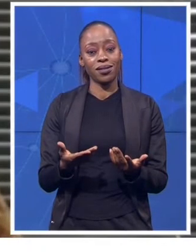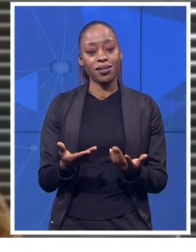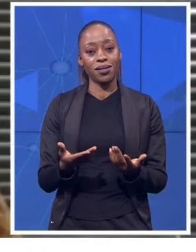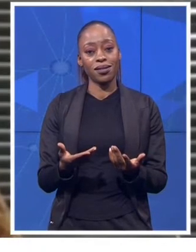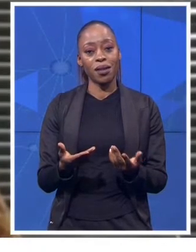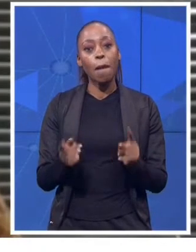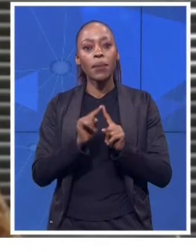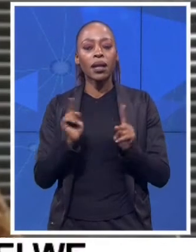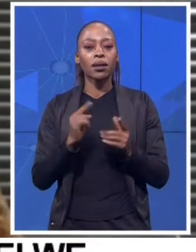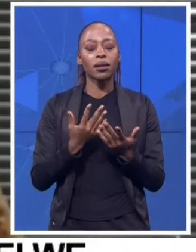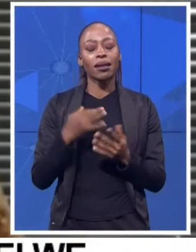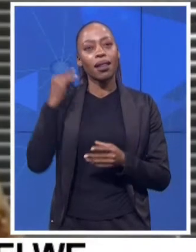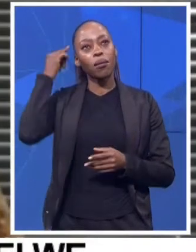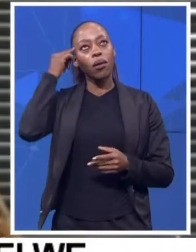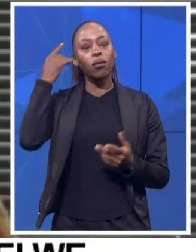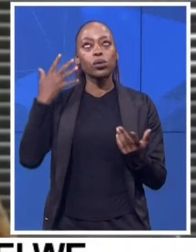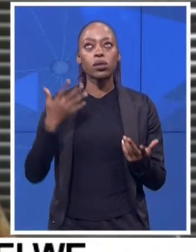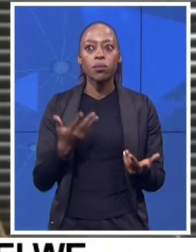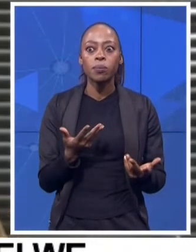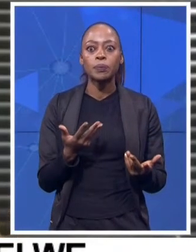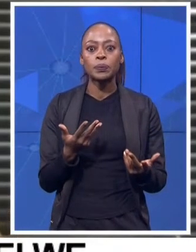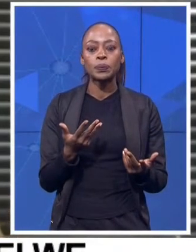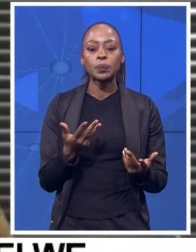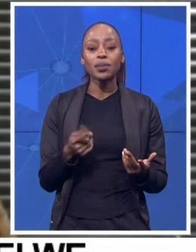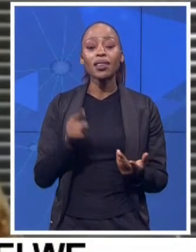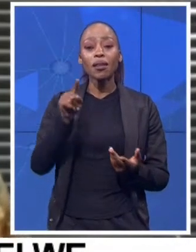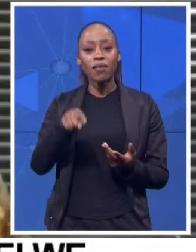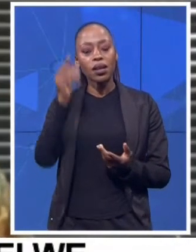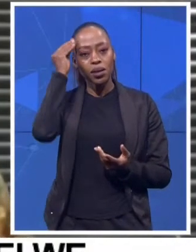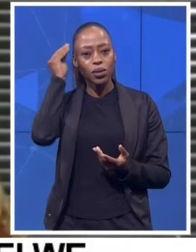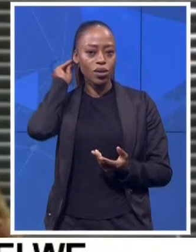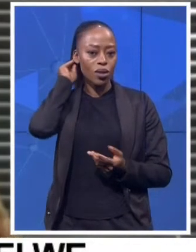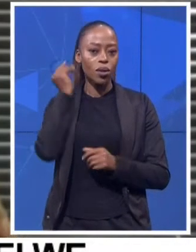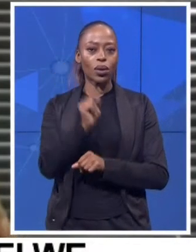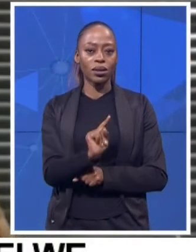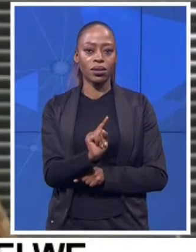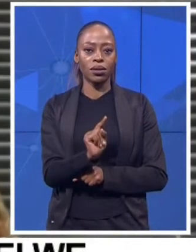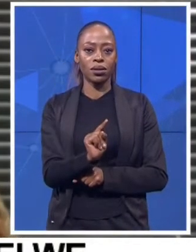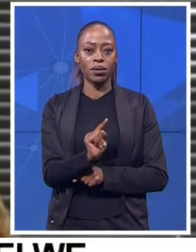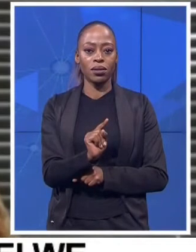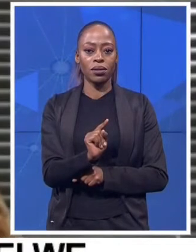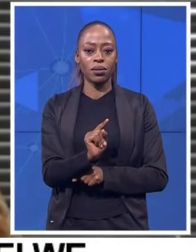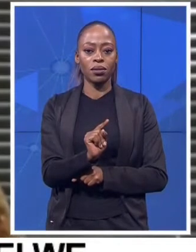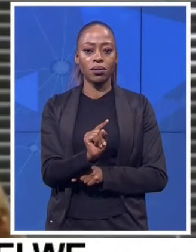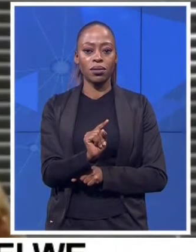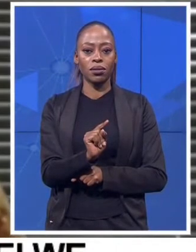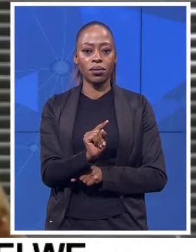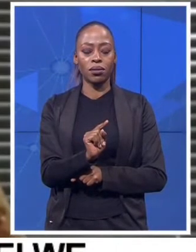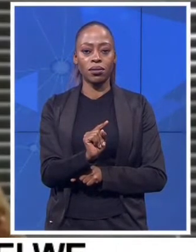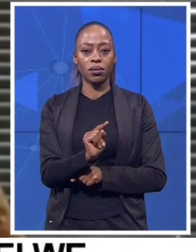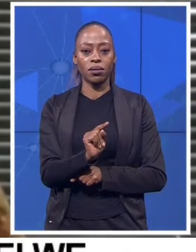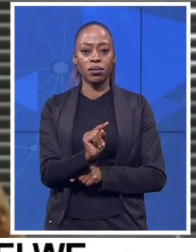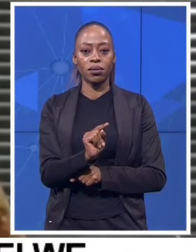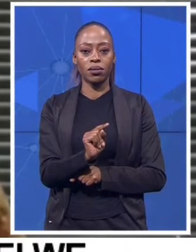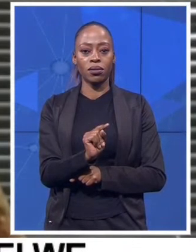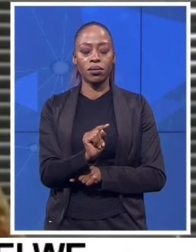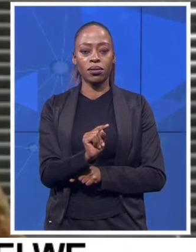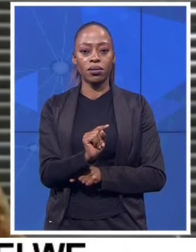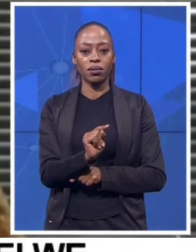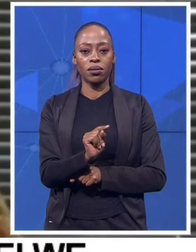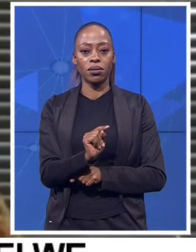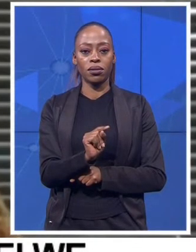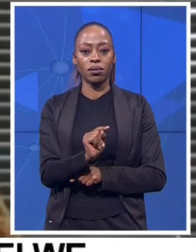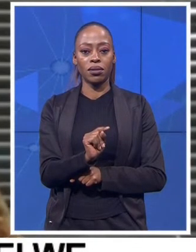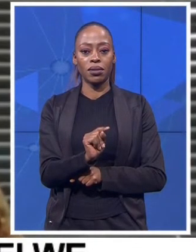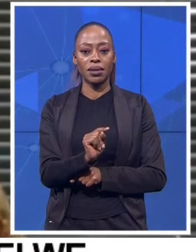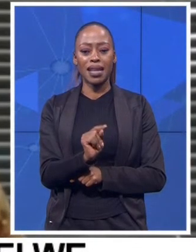we must consider as a country that there is an emerging